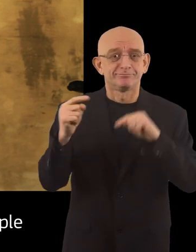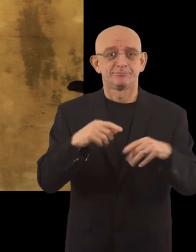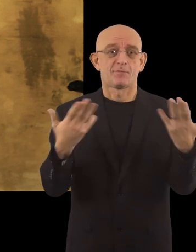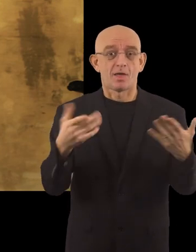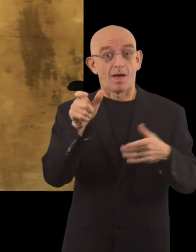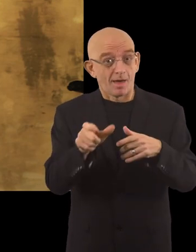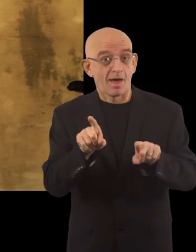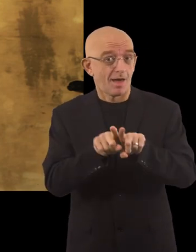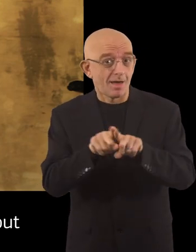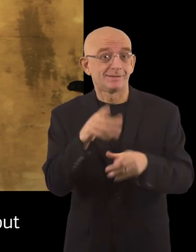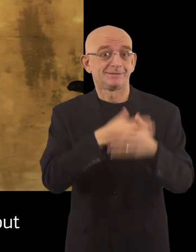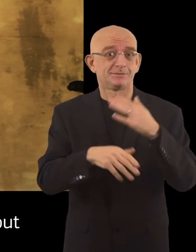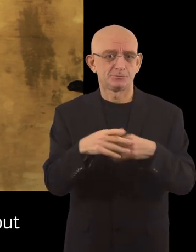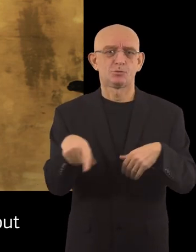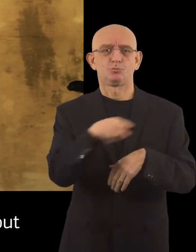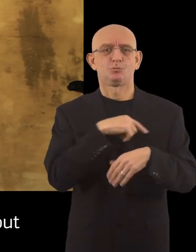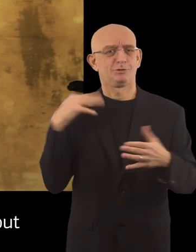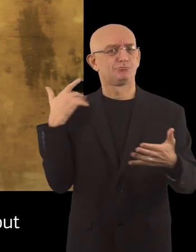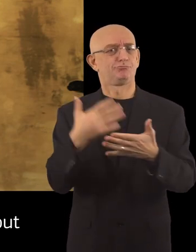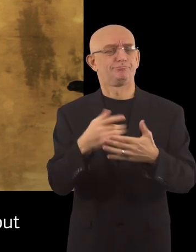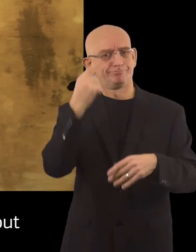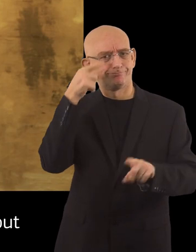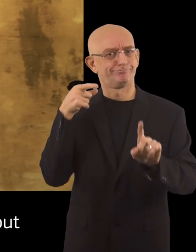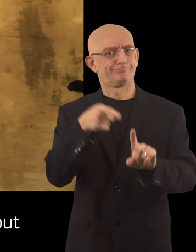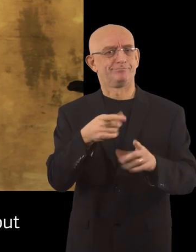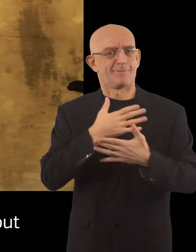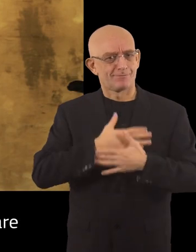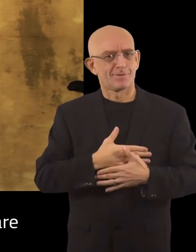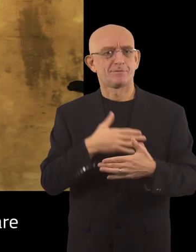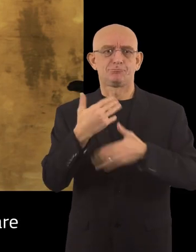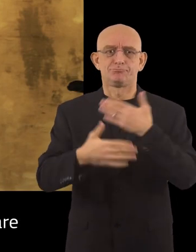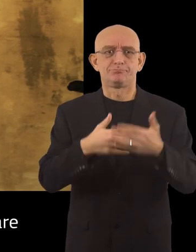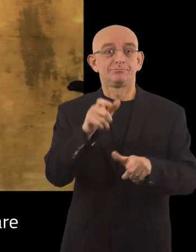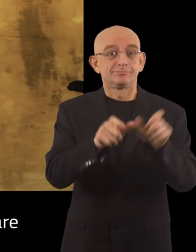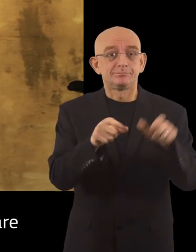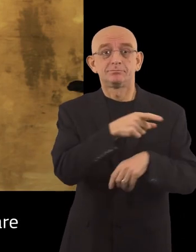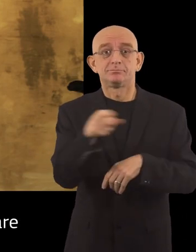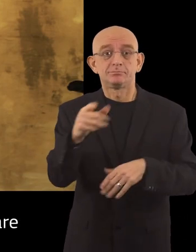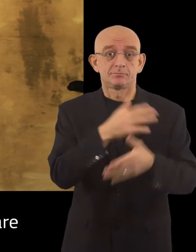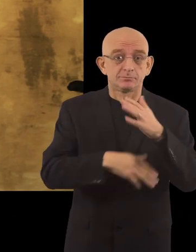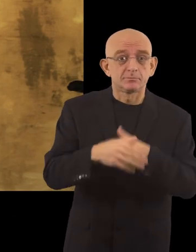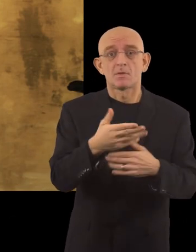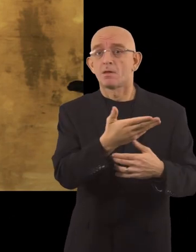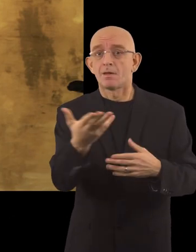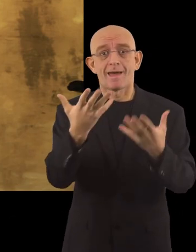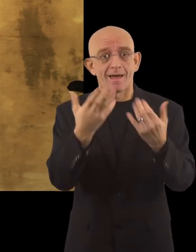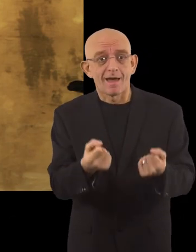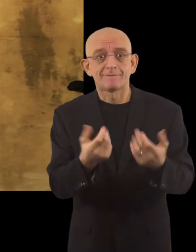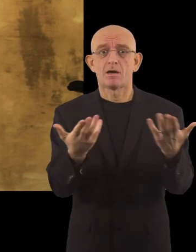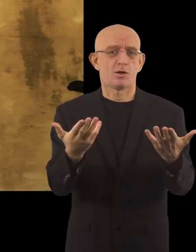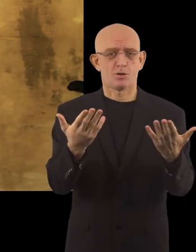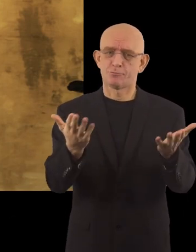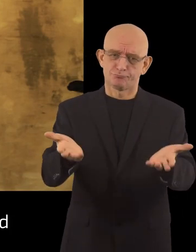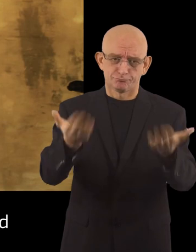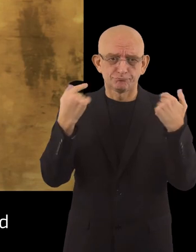with disabilities. That is why we us of course, also for our guests who have a handicap or a